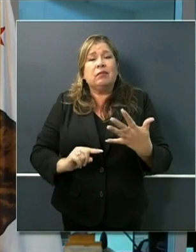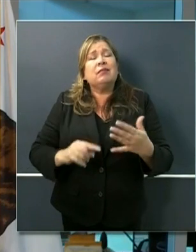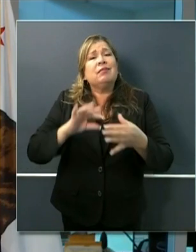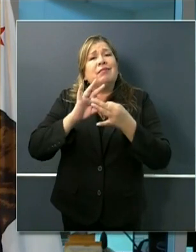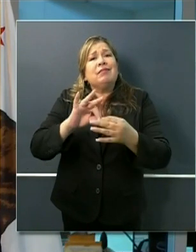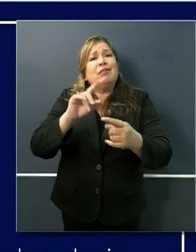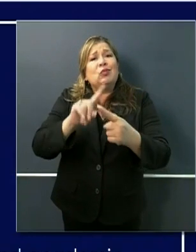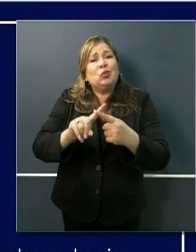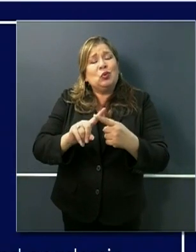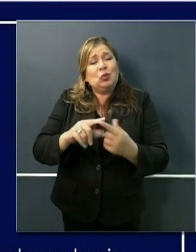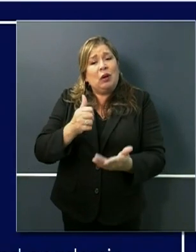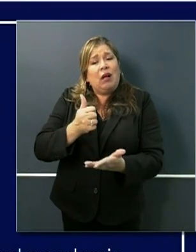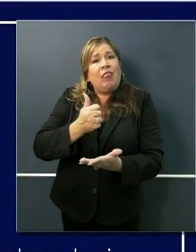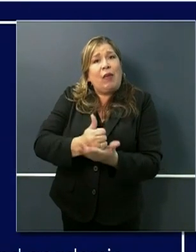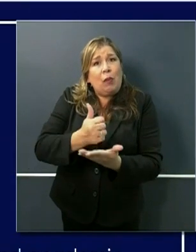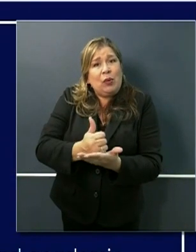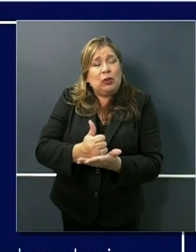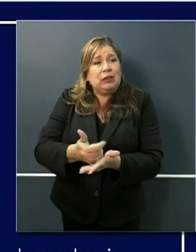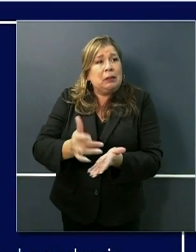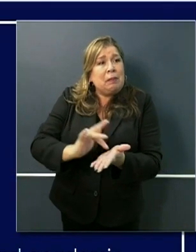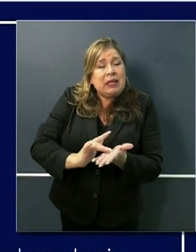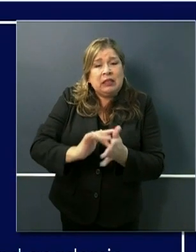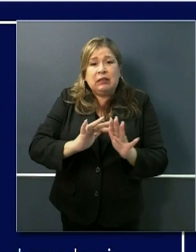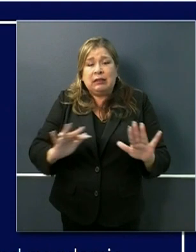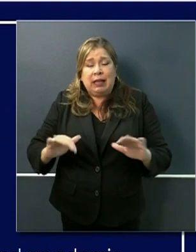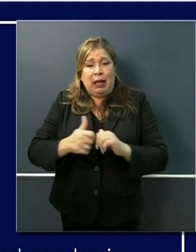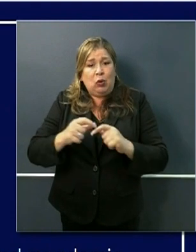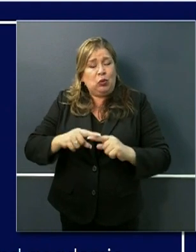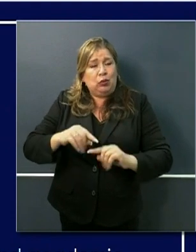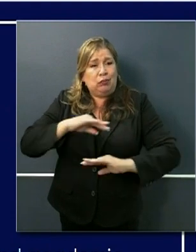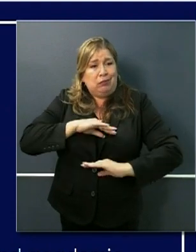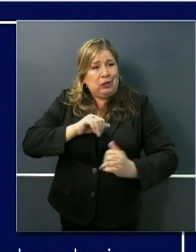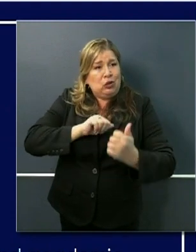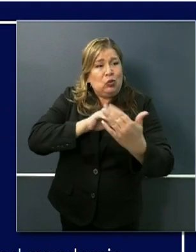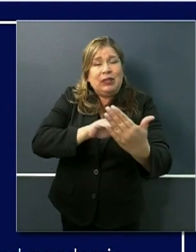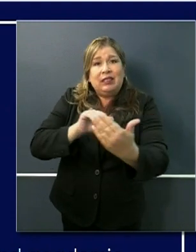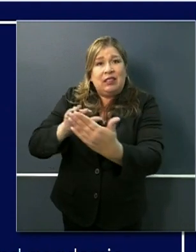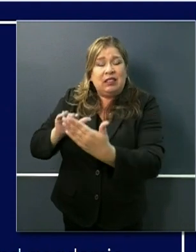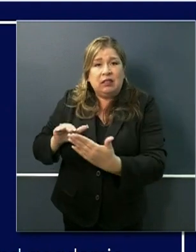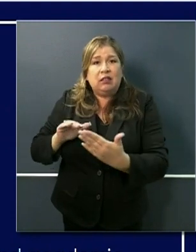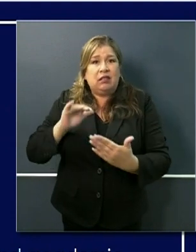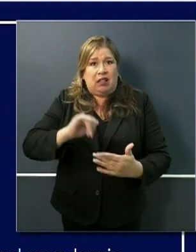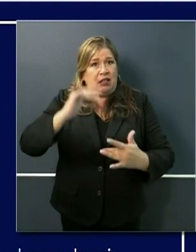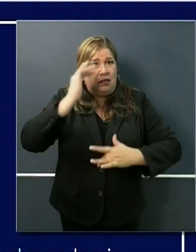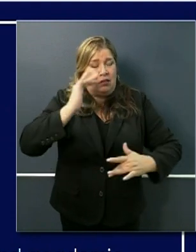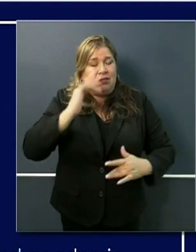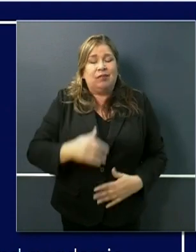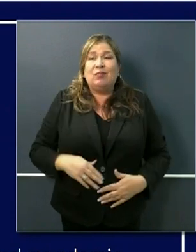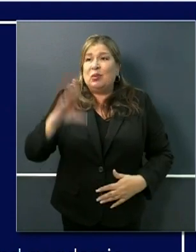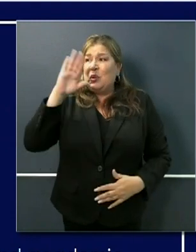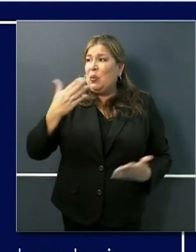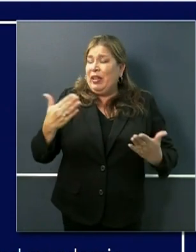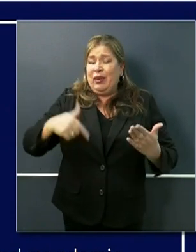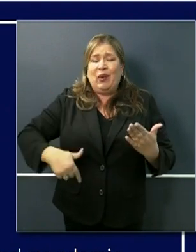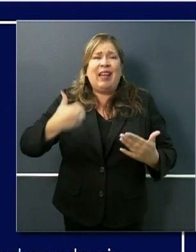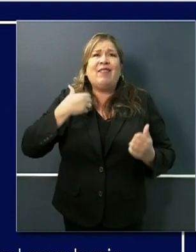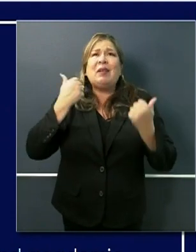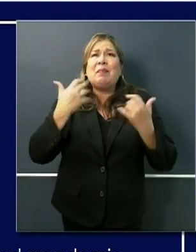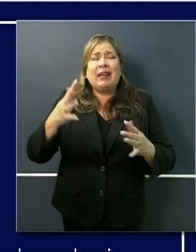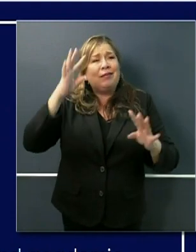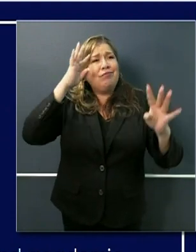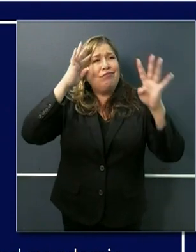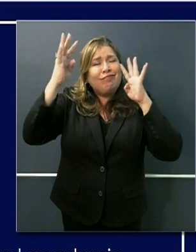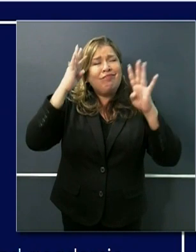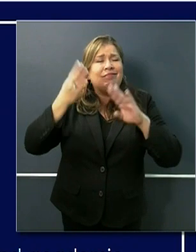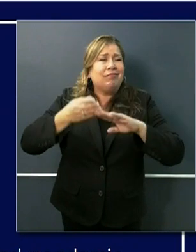important place for california of all states in particular to be engaged in this because there is so much innovation and advancements in our